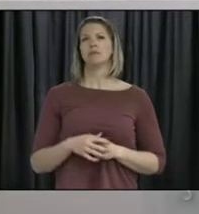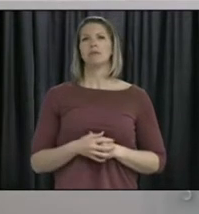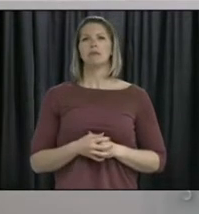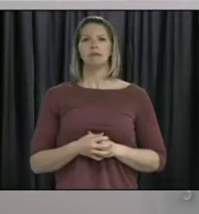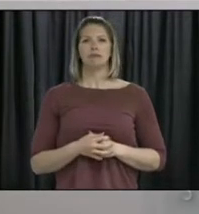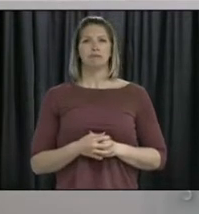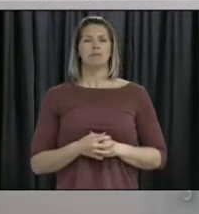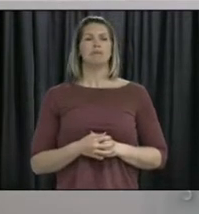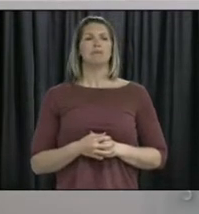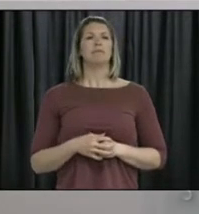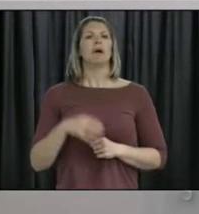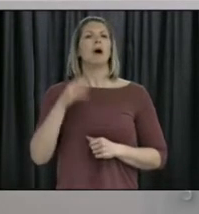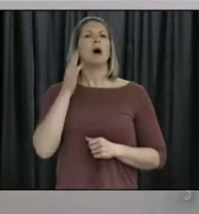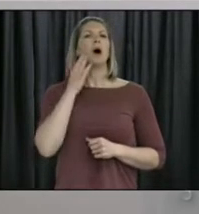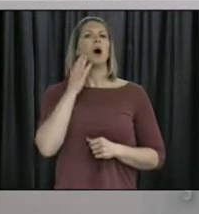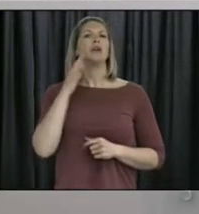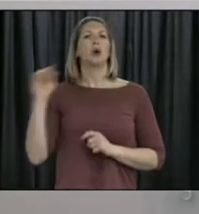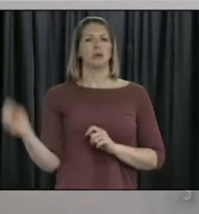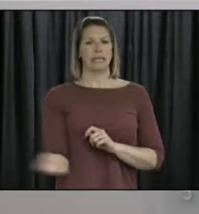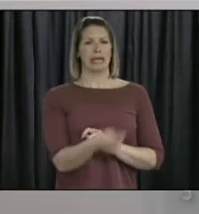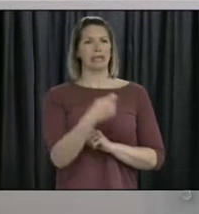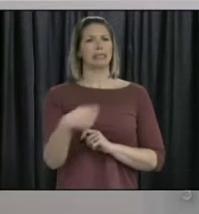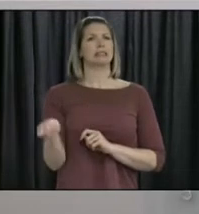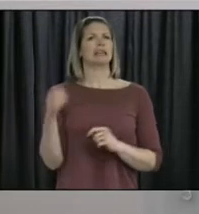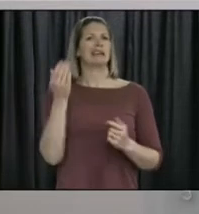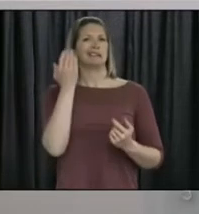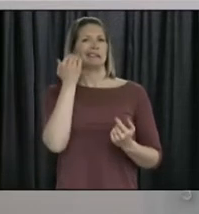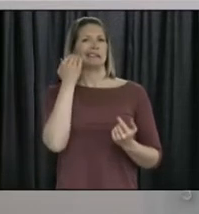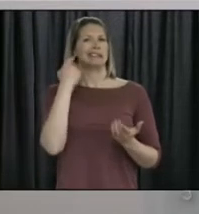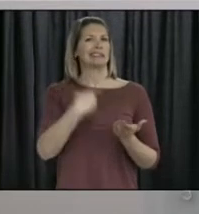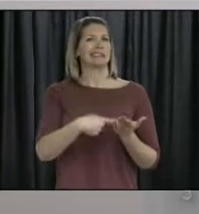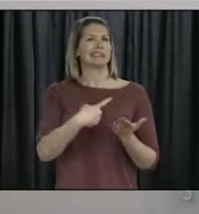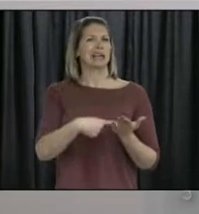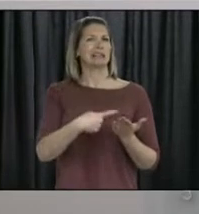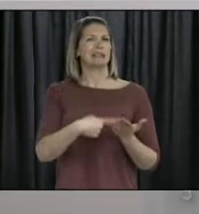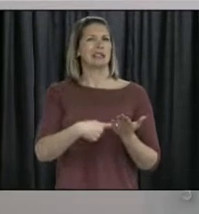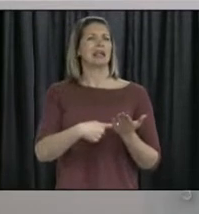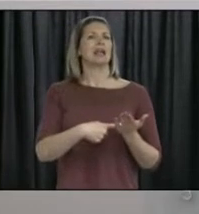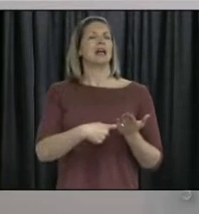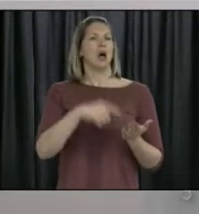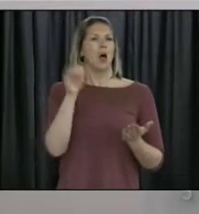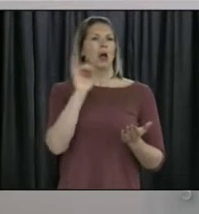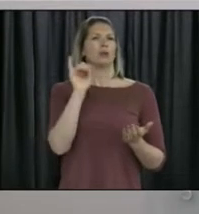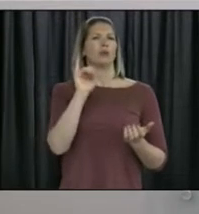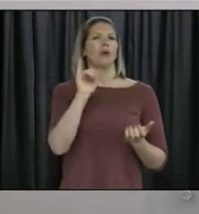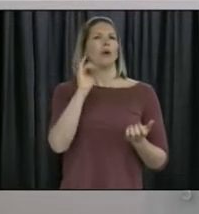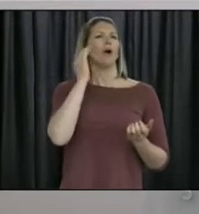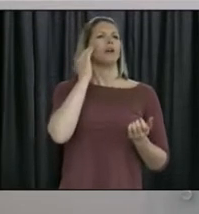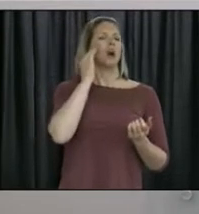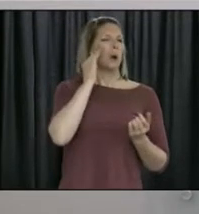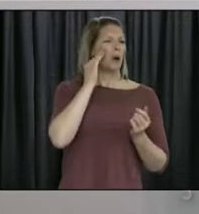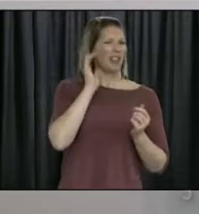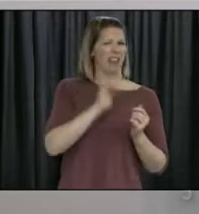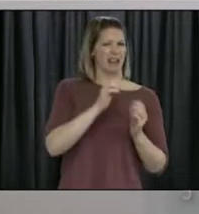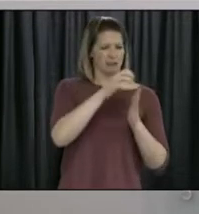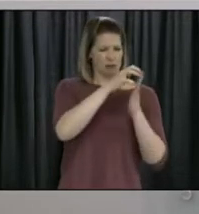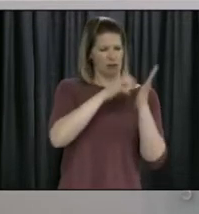dog women today. I know tennis and L, for example, they sent a very detailed document outlining preventive measures including